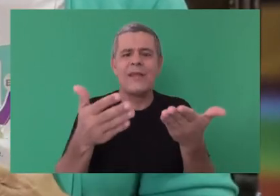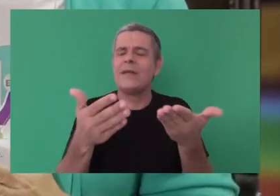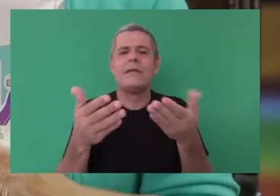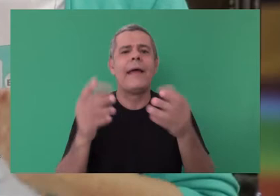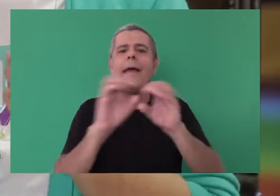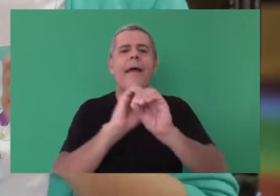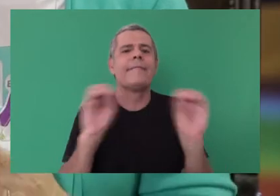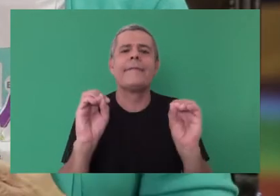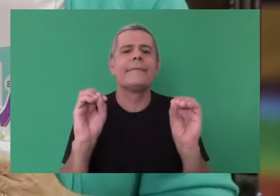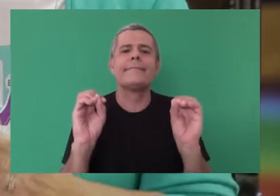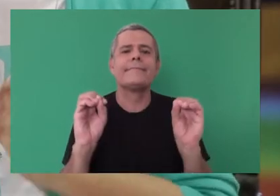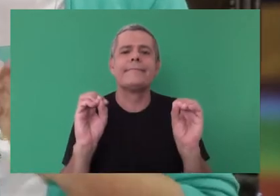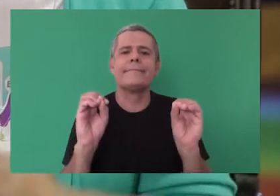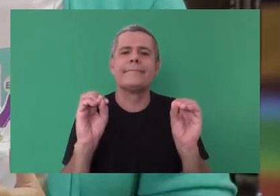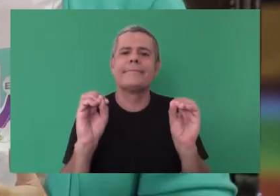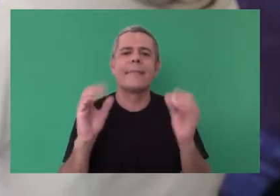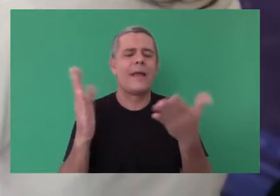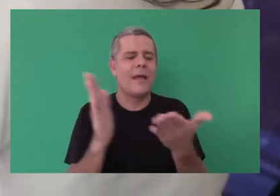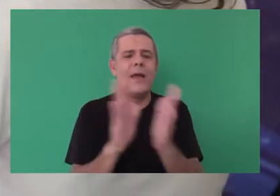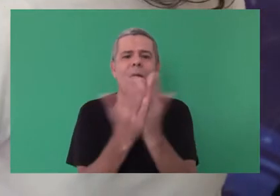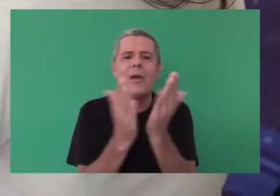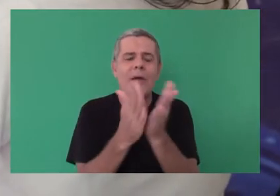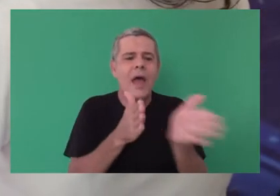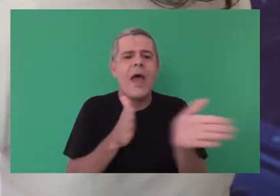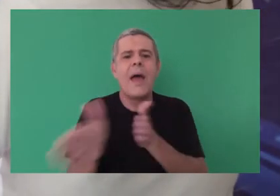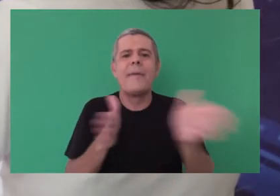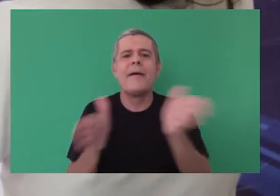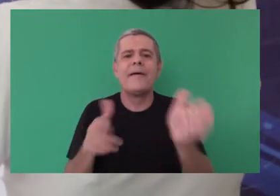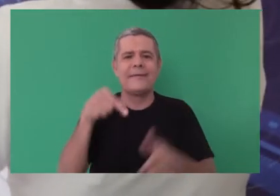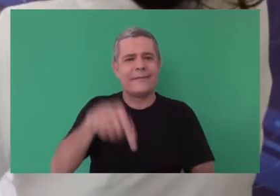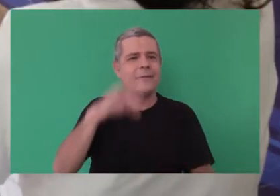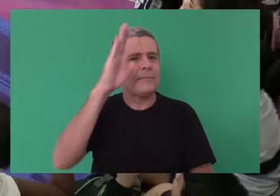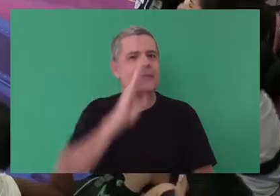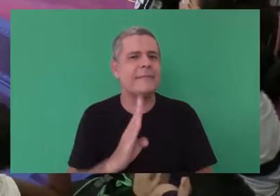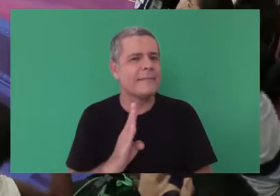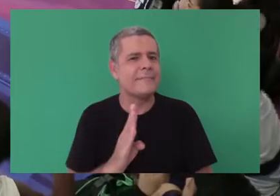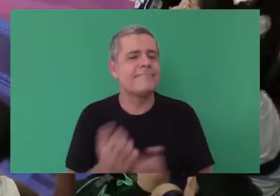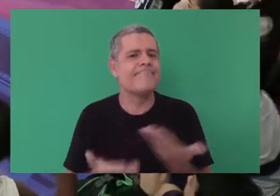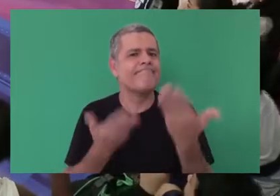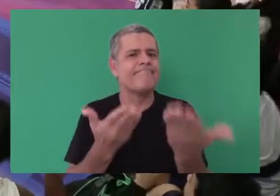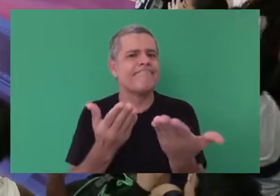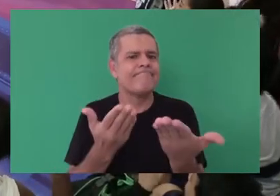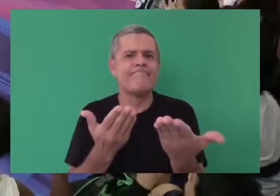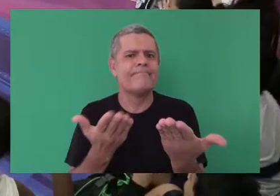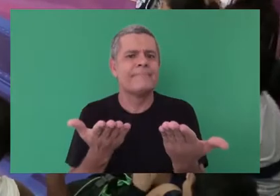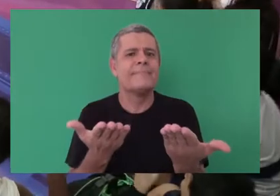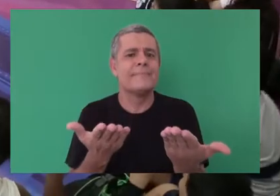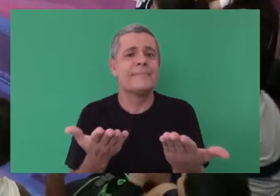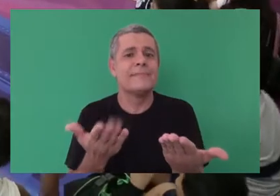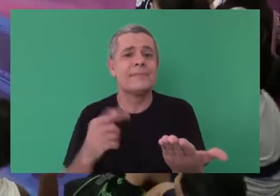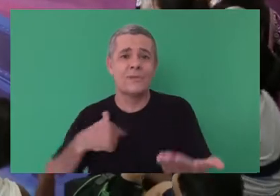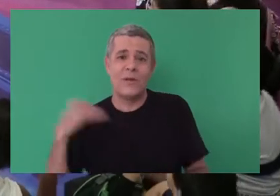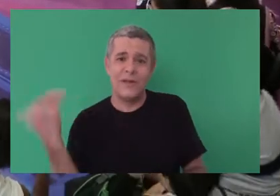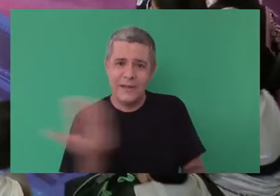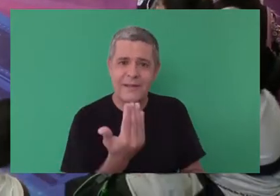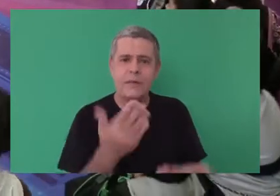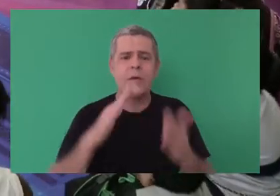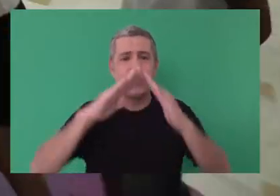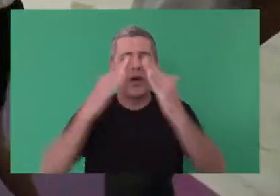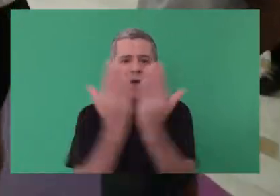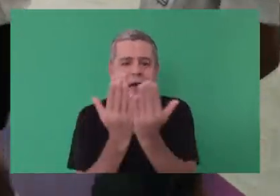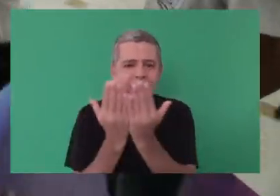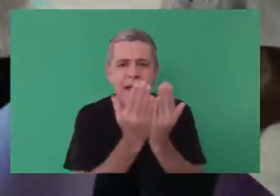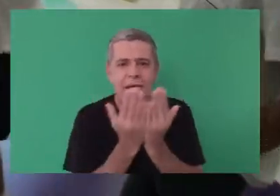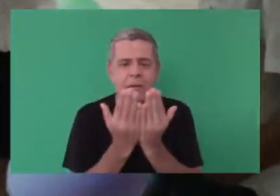books for children in Brazil. Volunteer reads the book. Claudia Werneck. We are actually providing a very